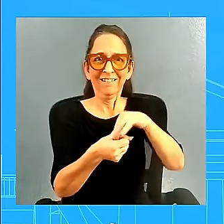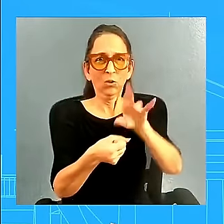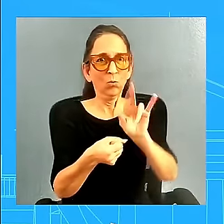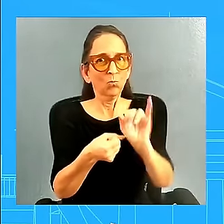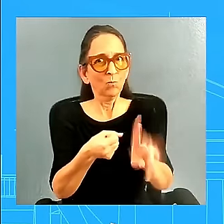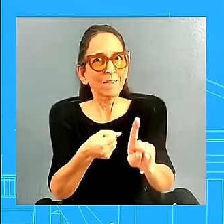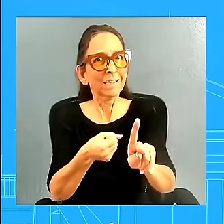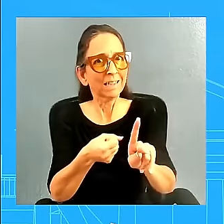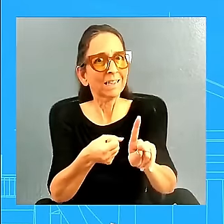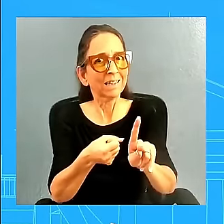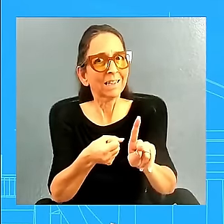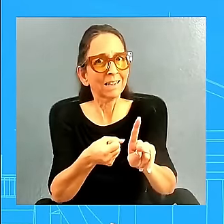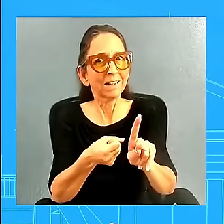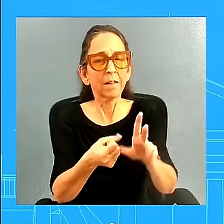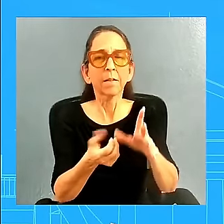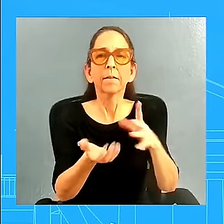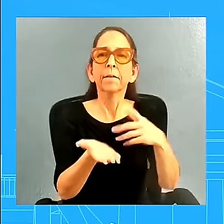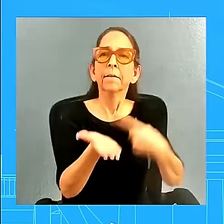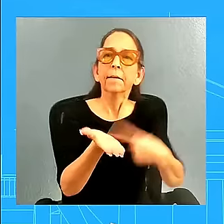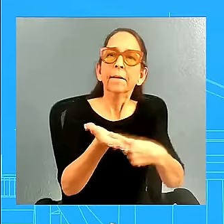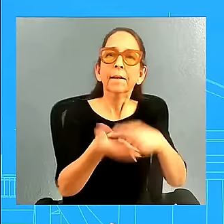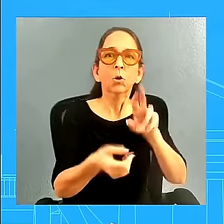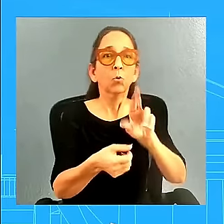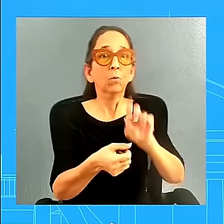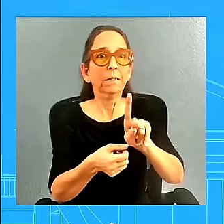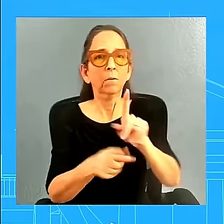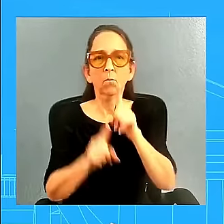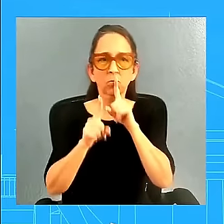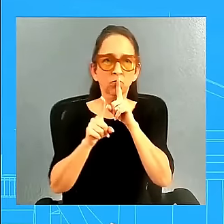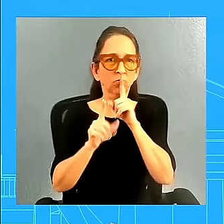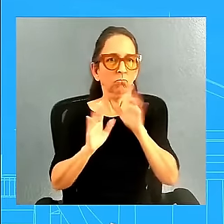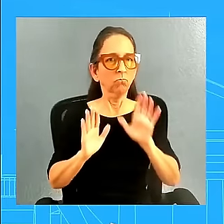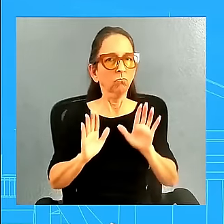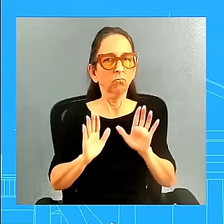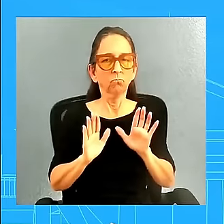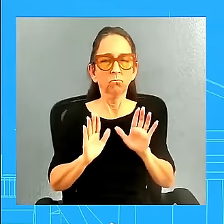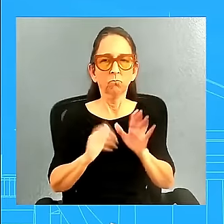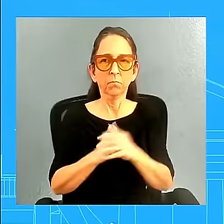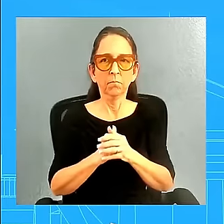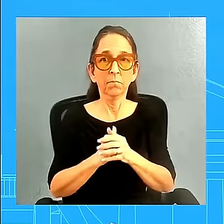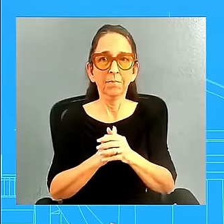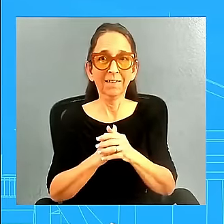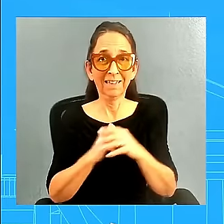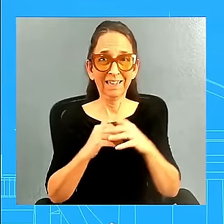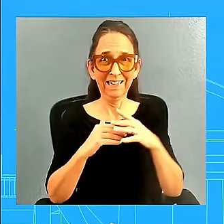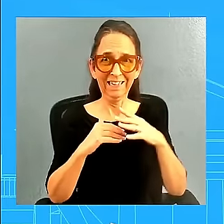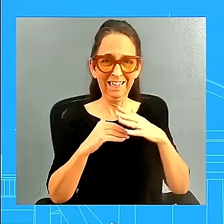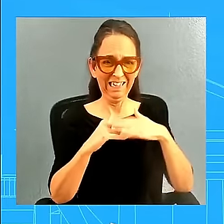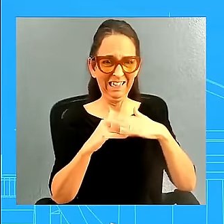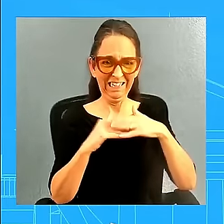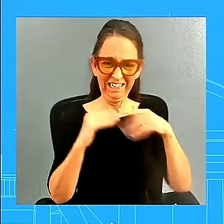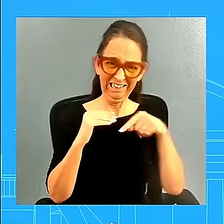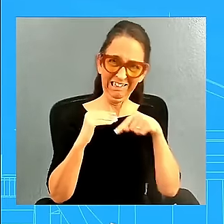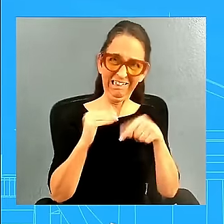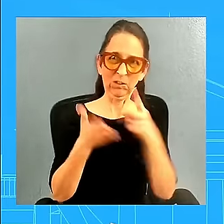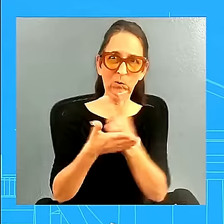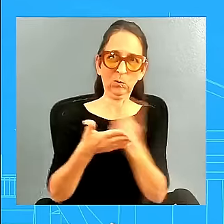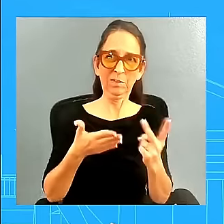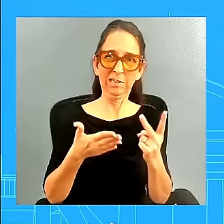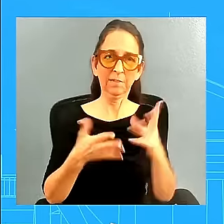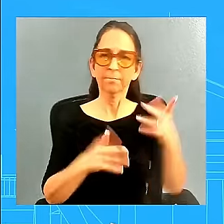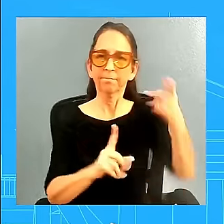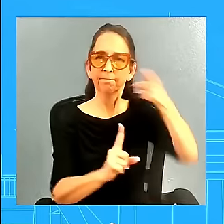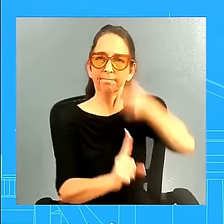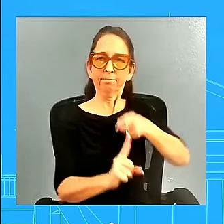election. That's just less than two weeks away. Uh, but this is just speaking to what the President said last night.